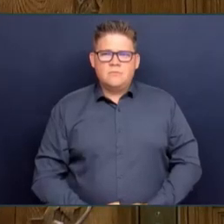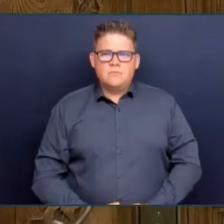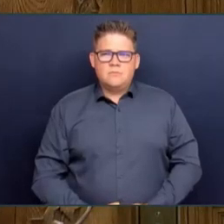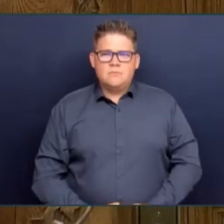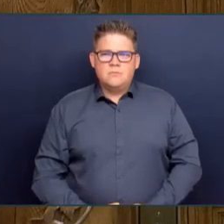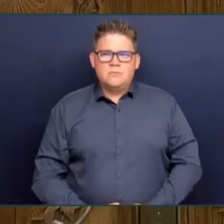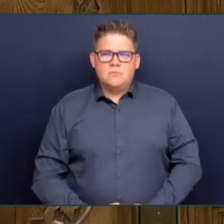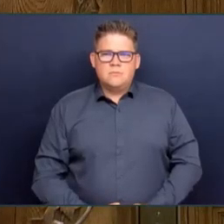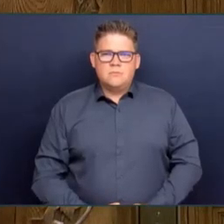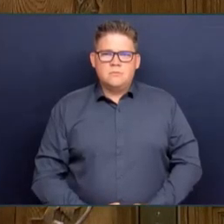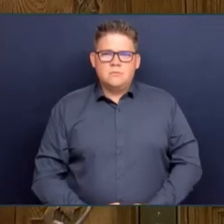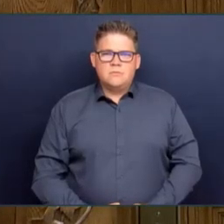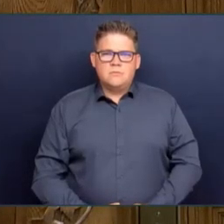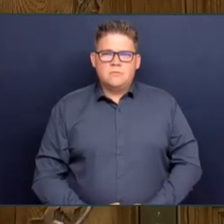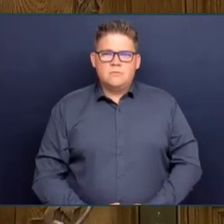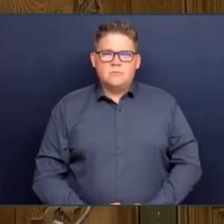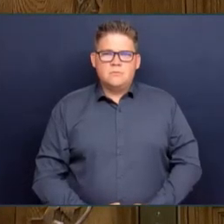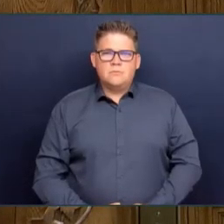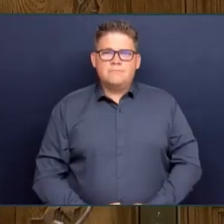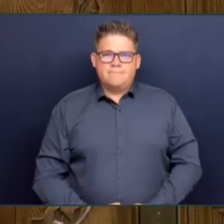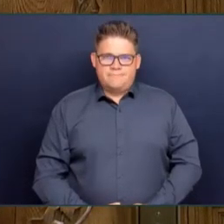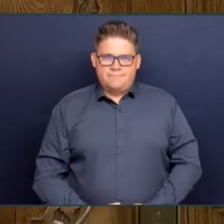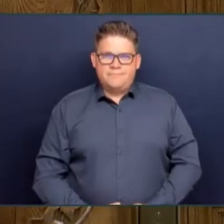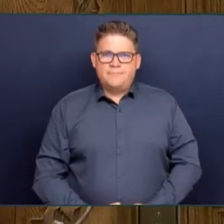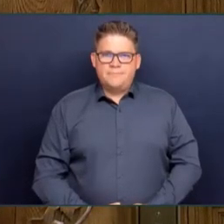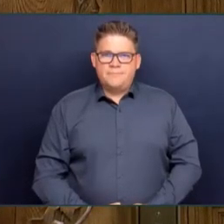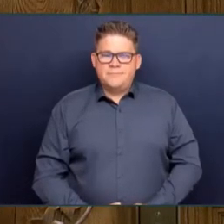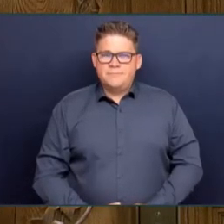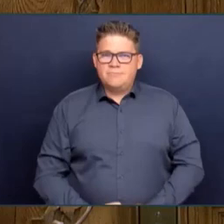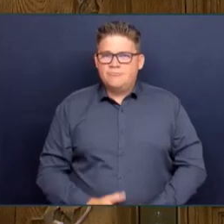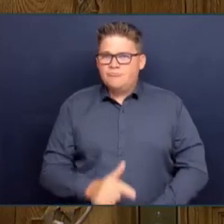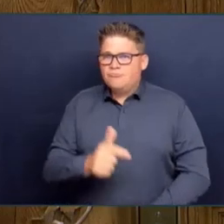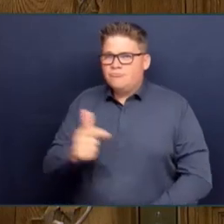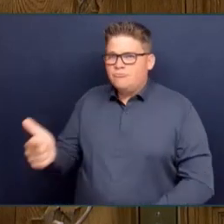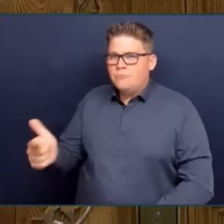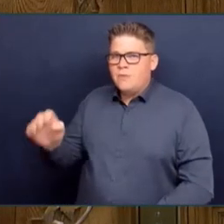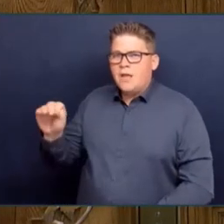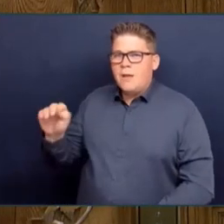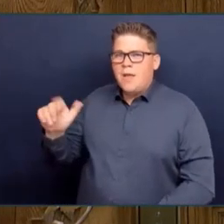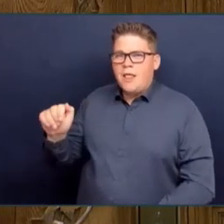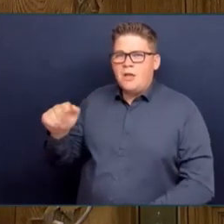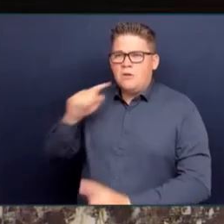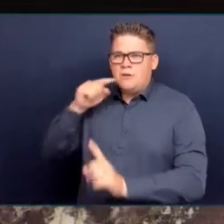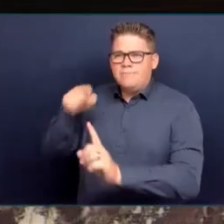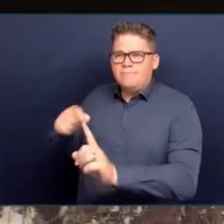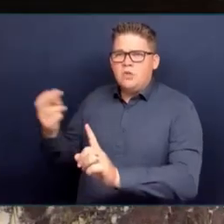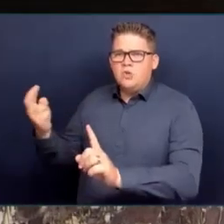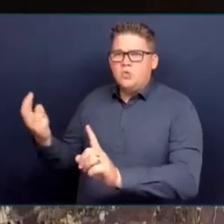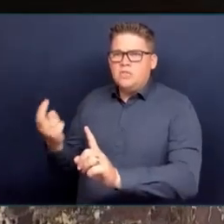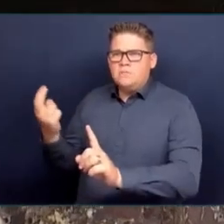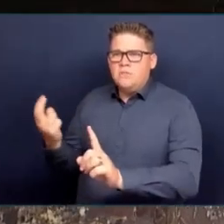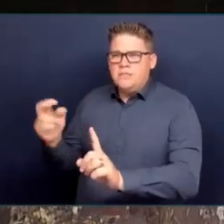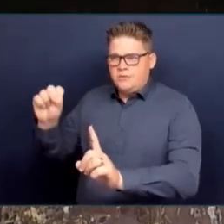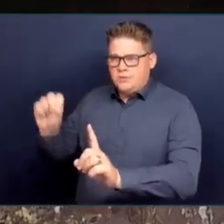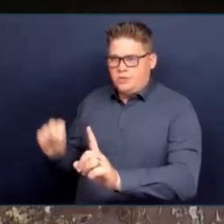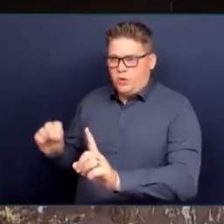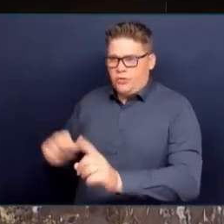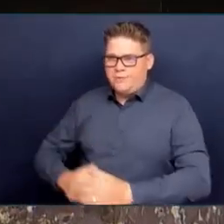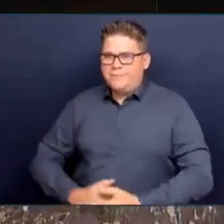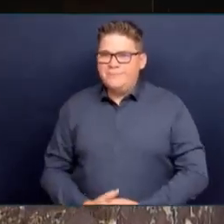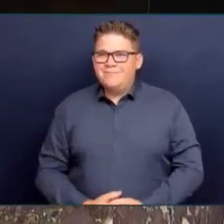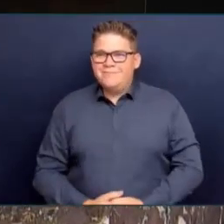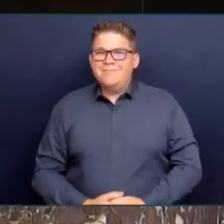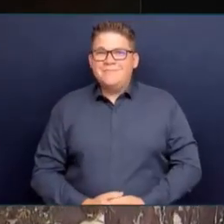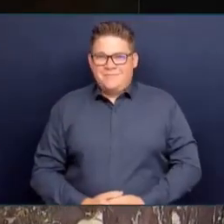Member for Richmond South Center. Thank you Mr. Speaker for accommodation. Today I want to take a moment to introduce my newest addition to my family,